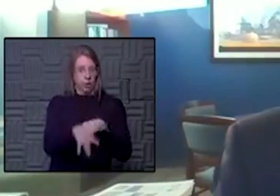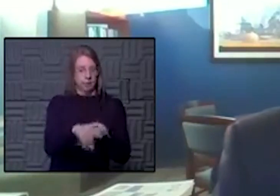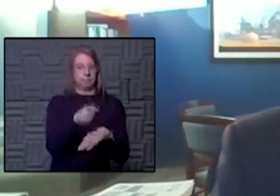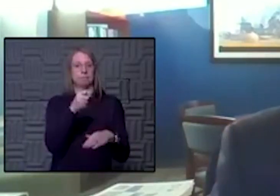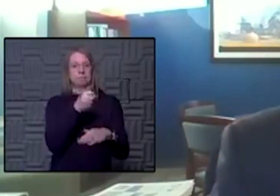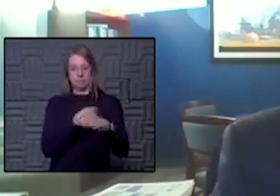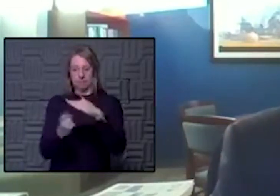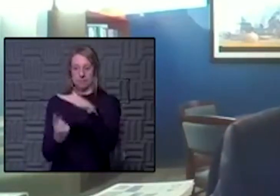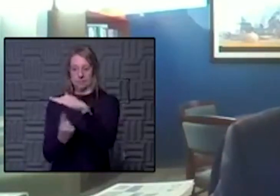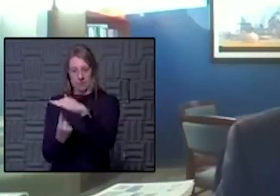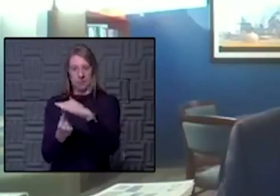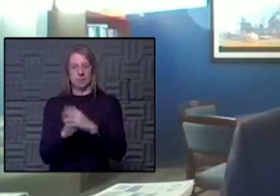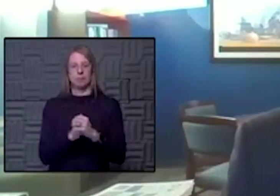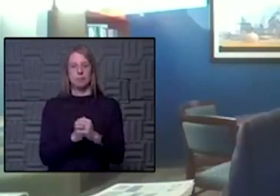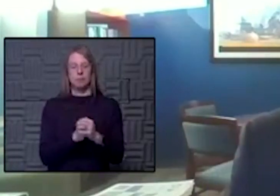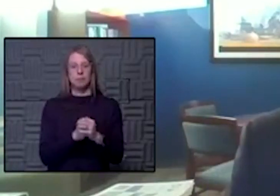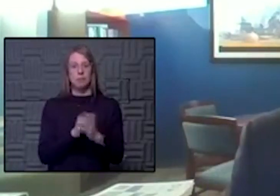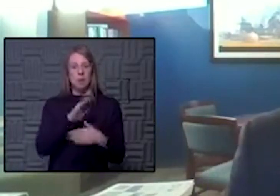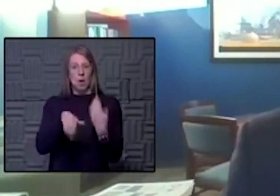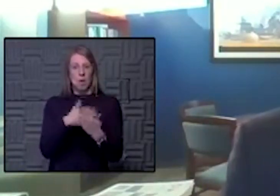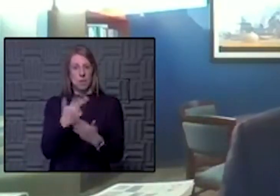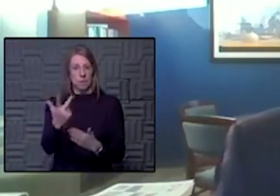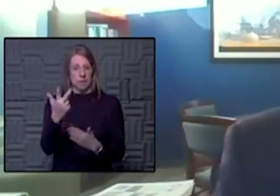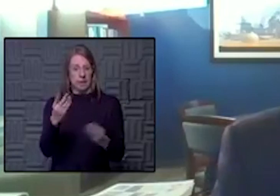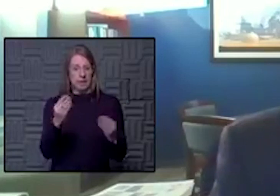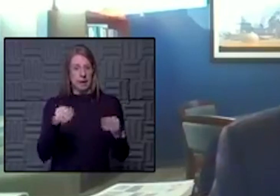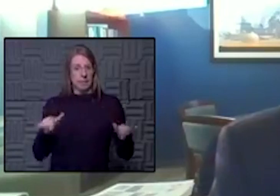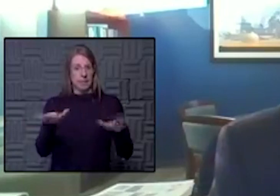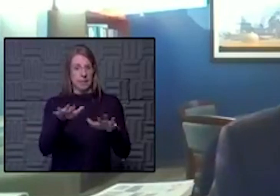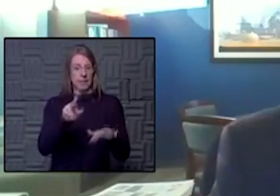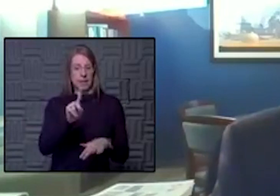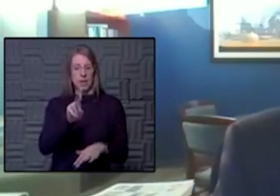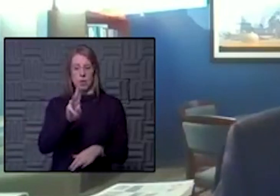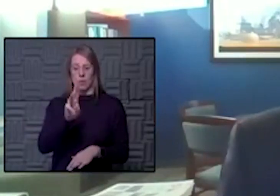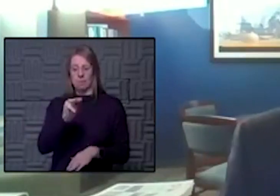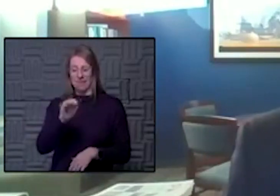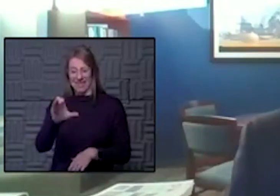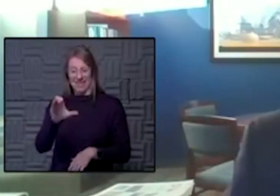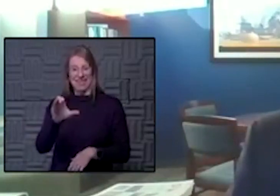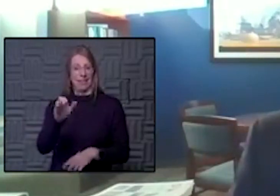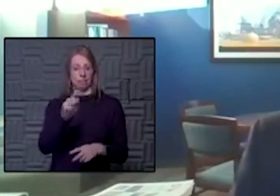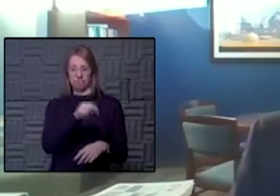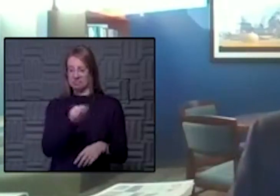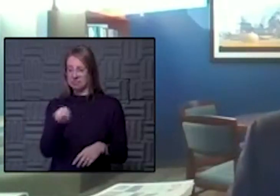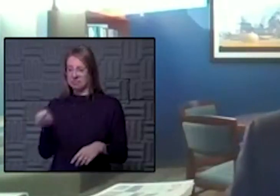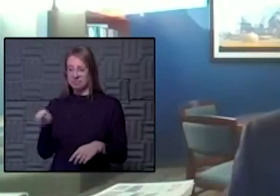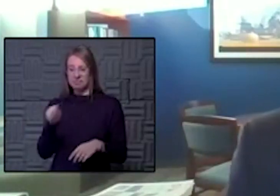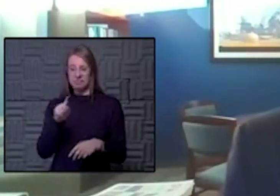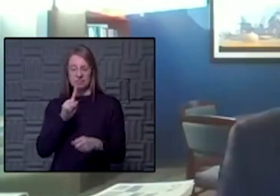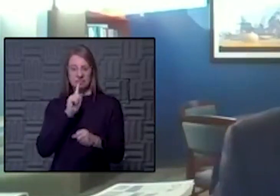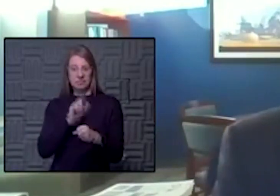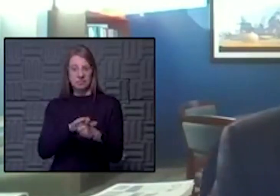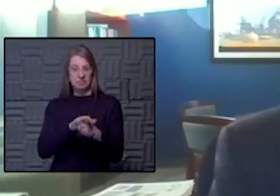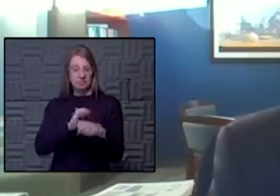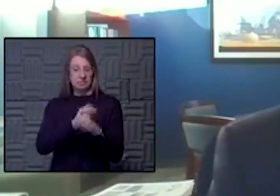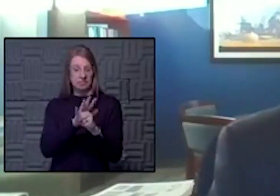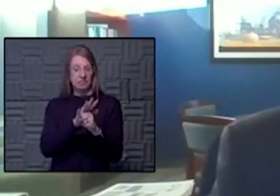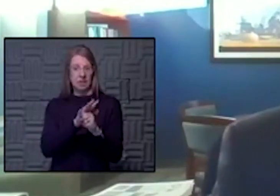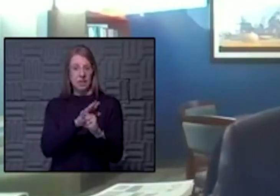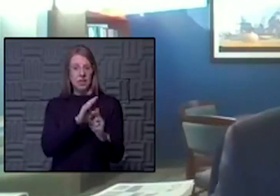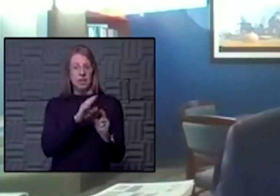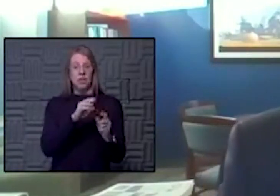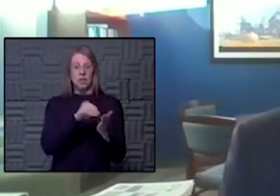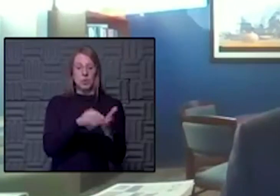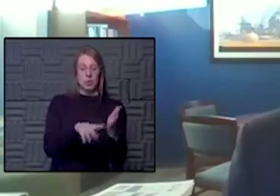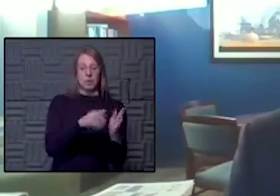really across all three campuses at KUMC, we've not had any confirmed cases of student to student or student